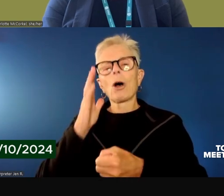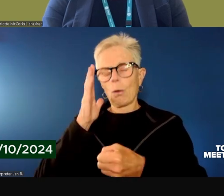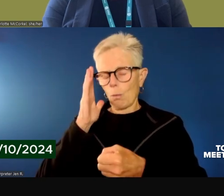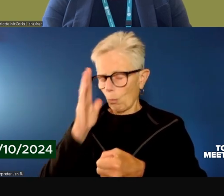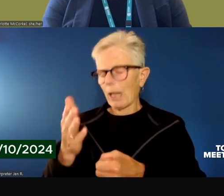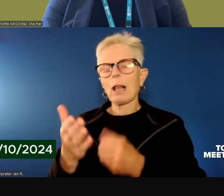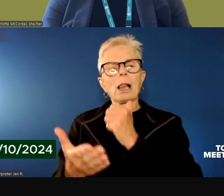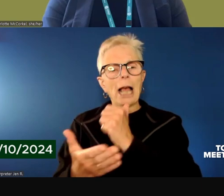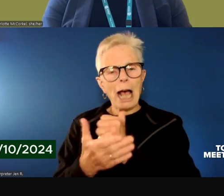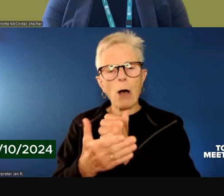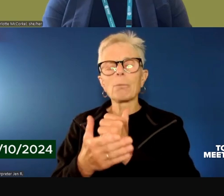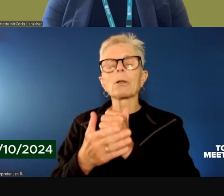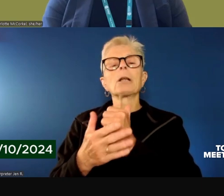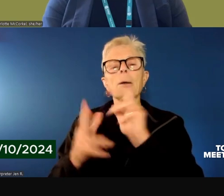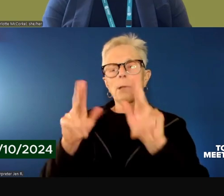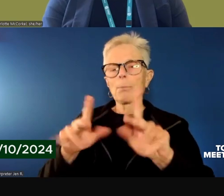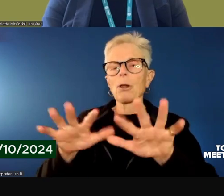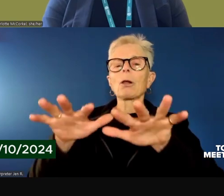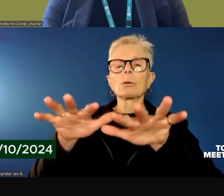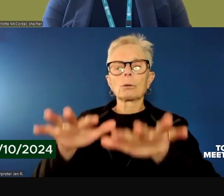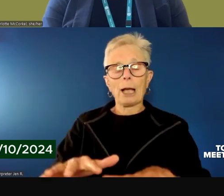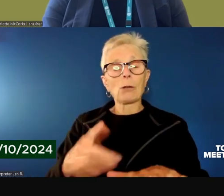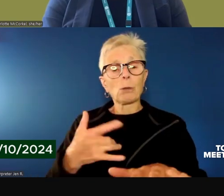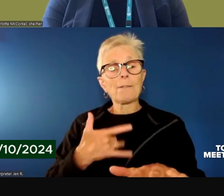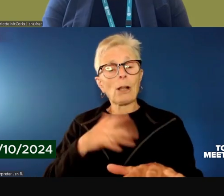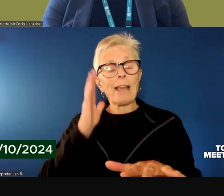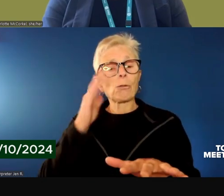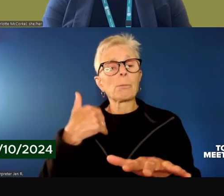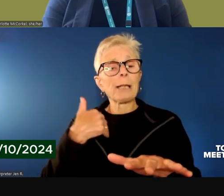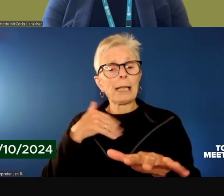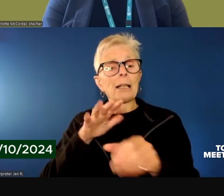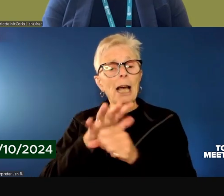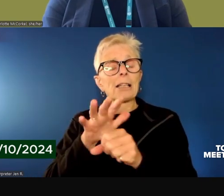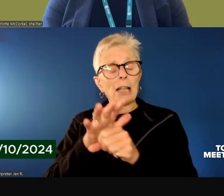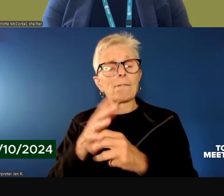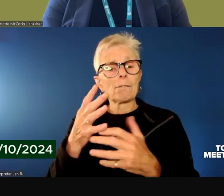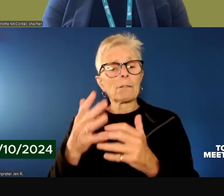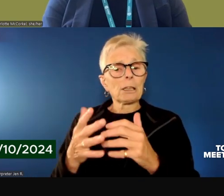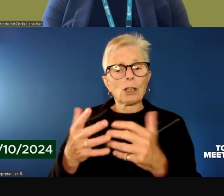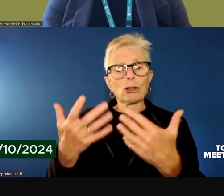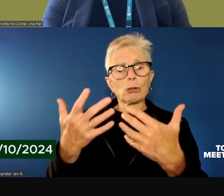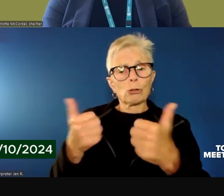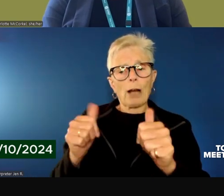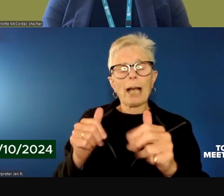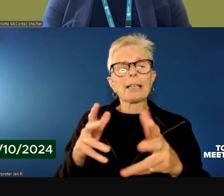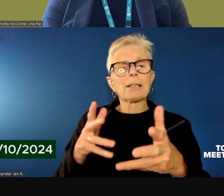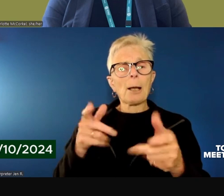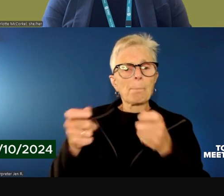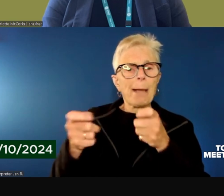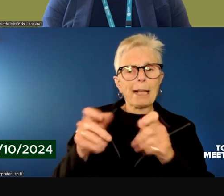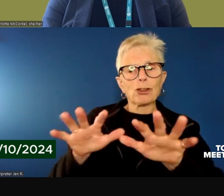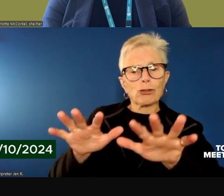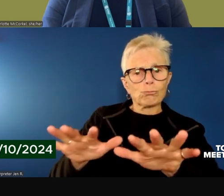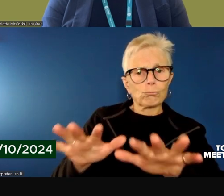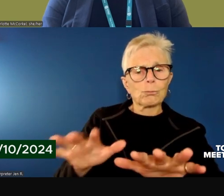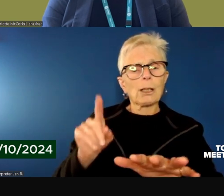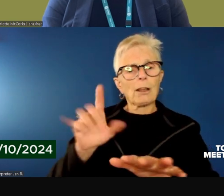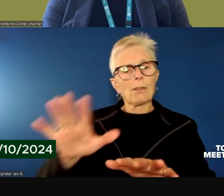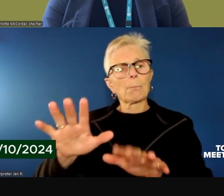do believe that is enough of a behavior management structure in place.